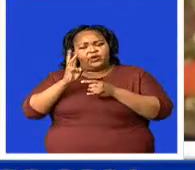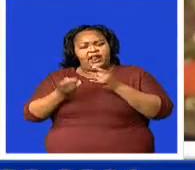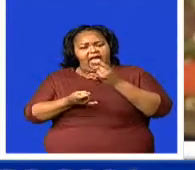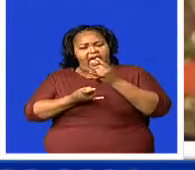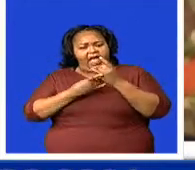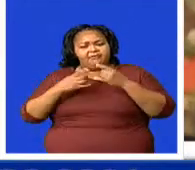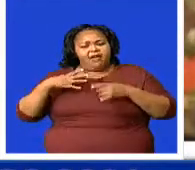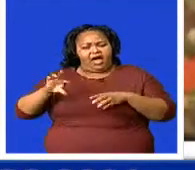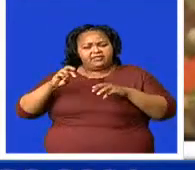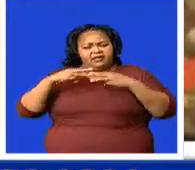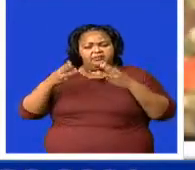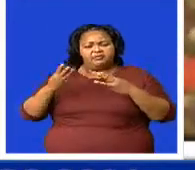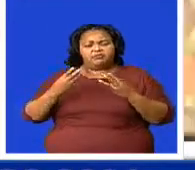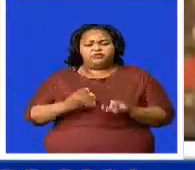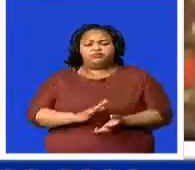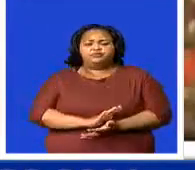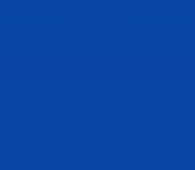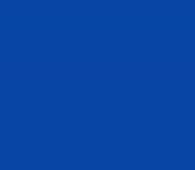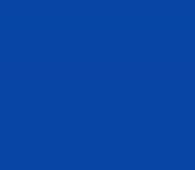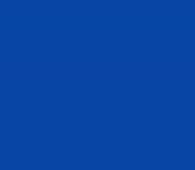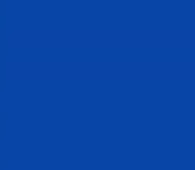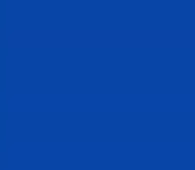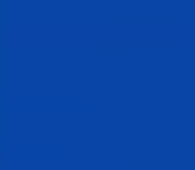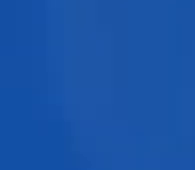Temgozima Vimbella, Nogwani.